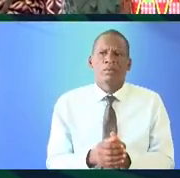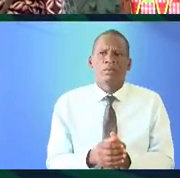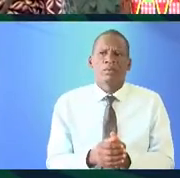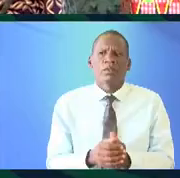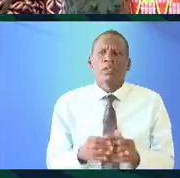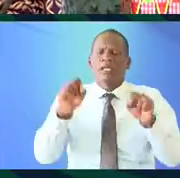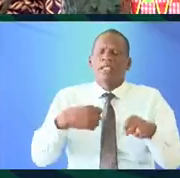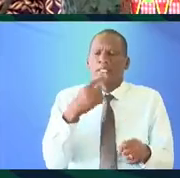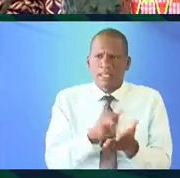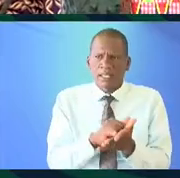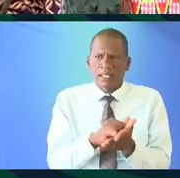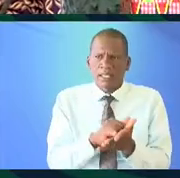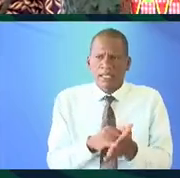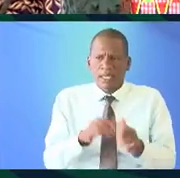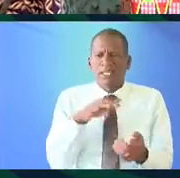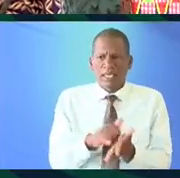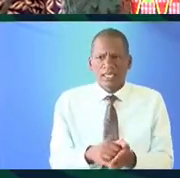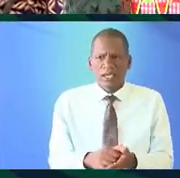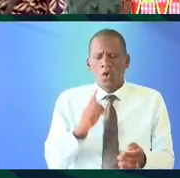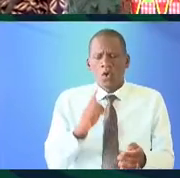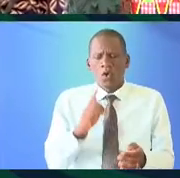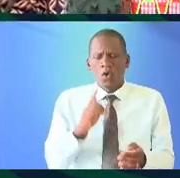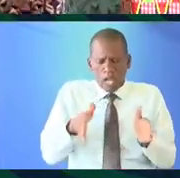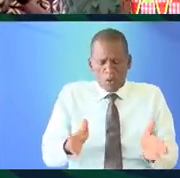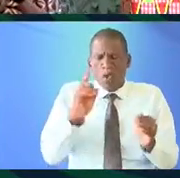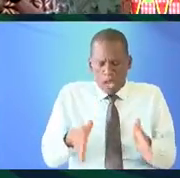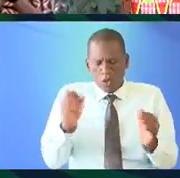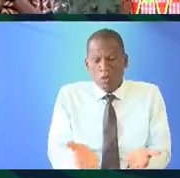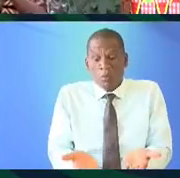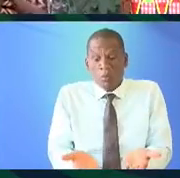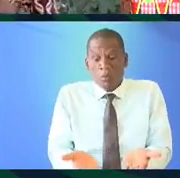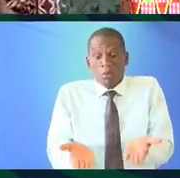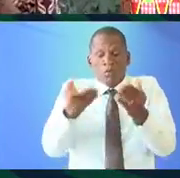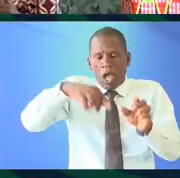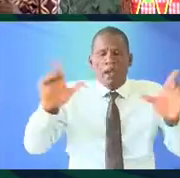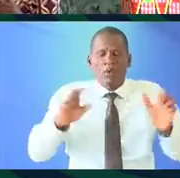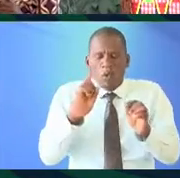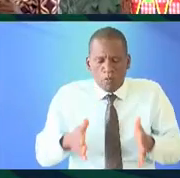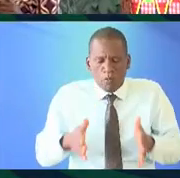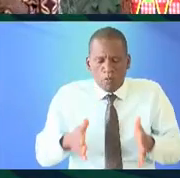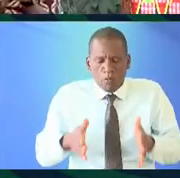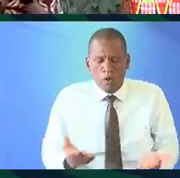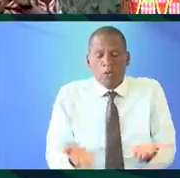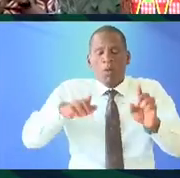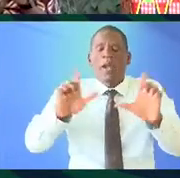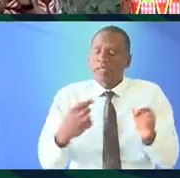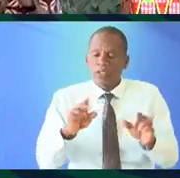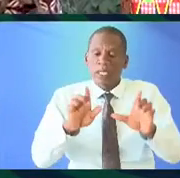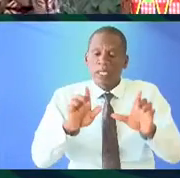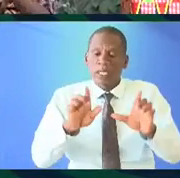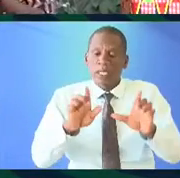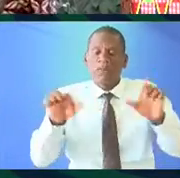um let me say that um one way of promoting our languages is to regard